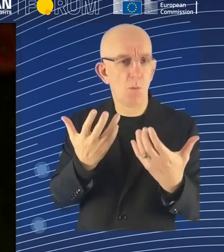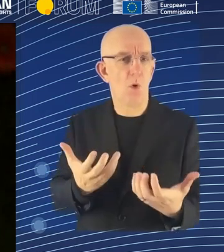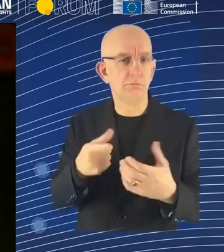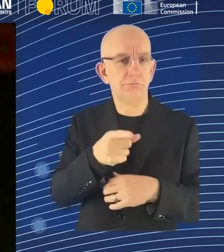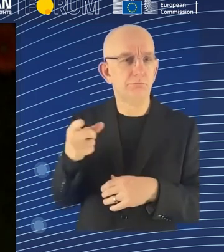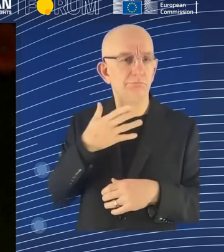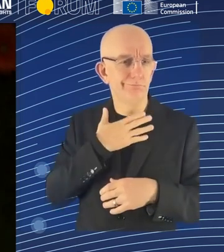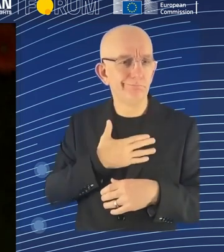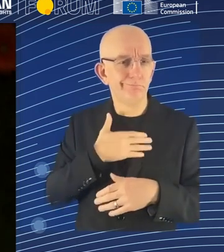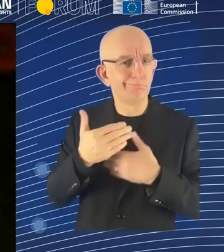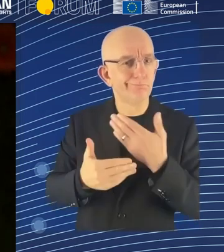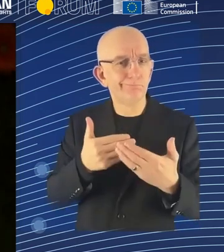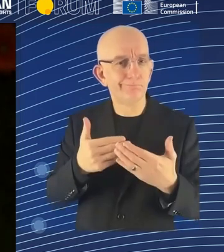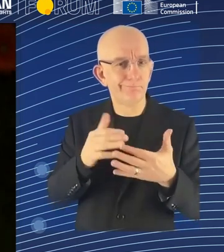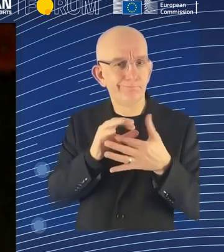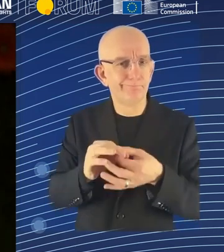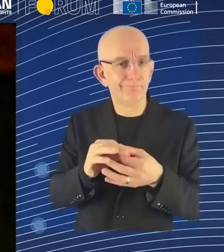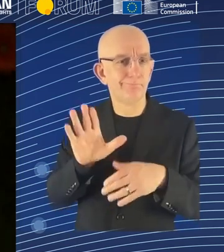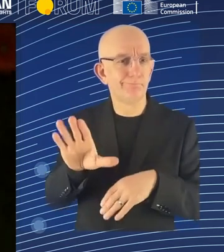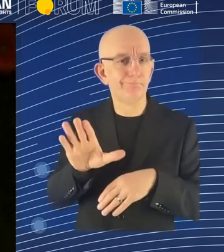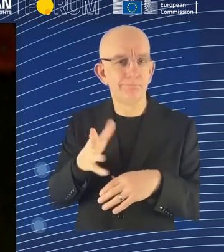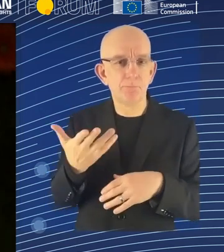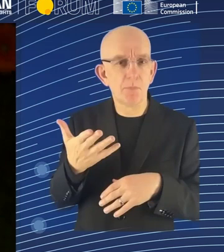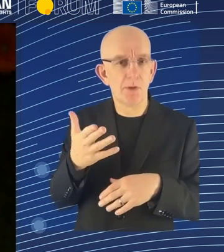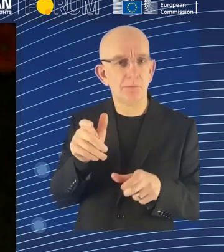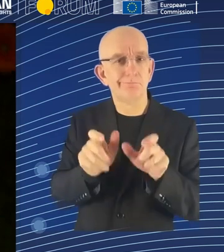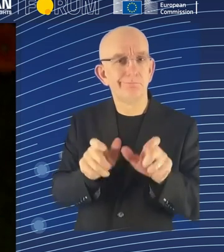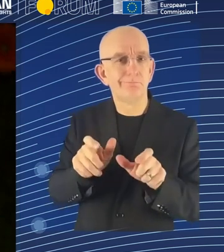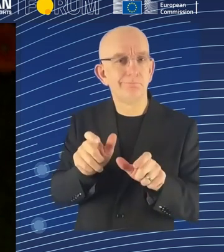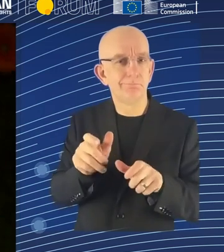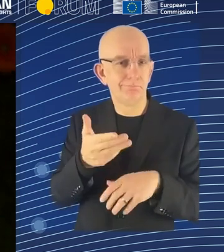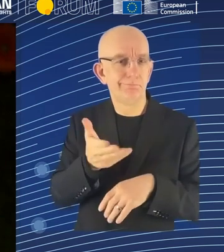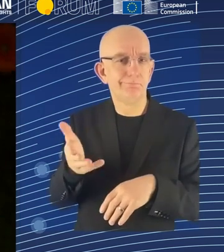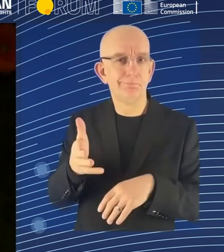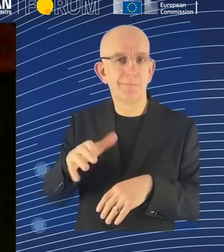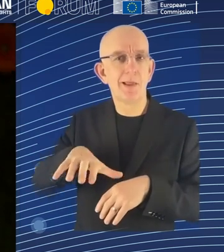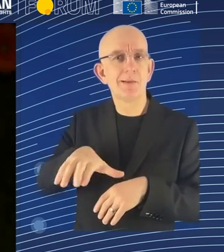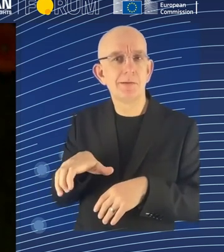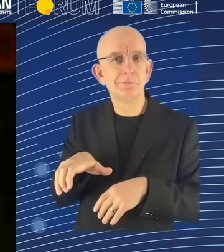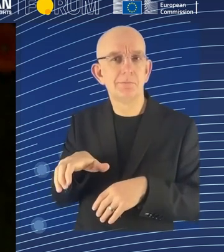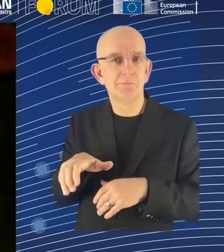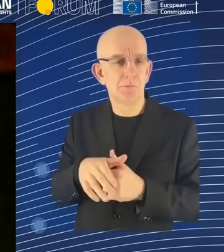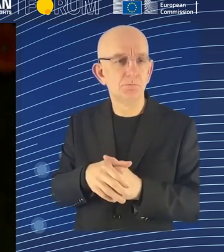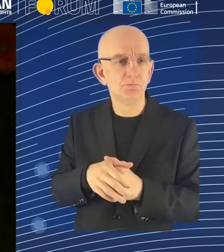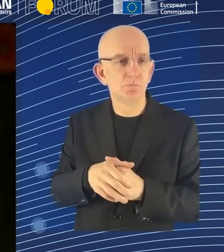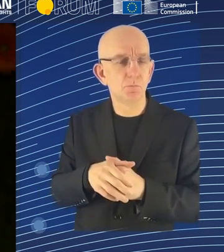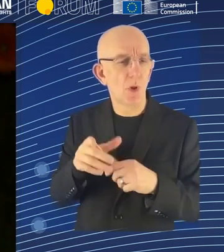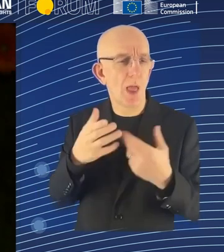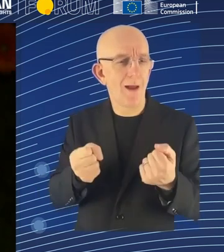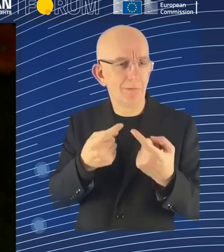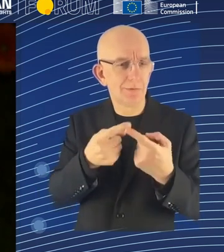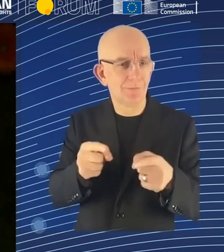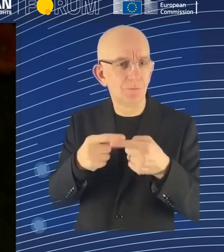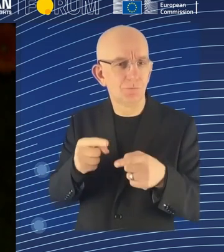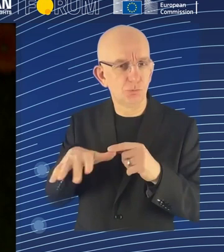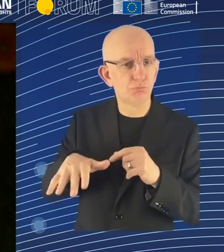connected to that, also kind of policy that, you know, governs this system, that take into consideration indigenous